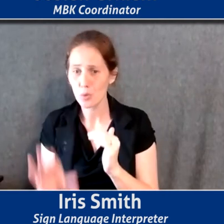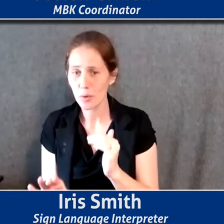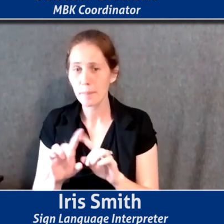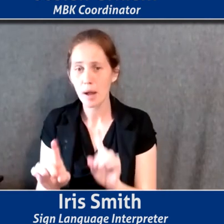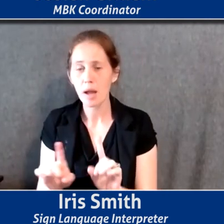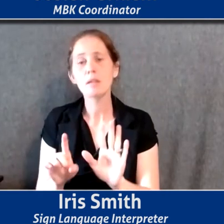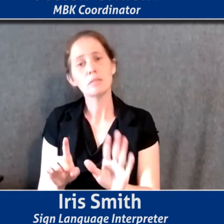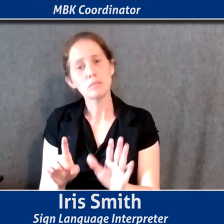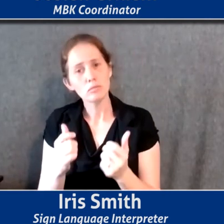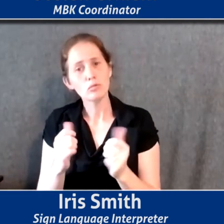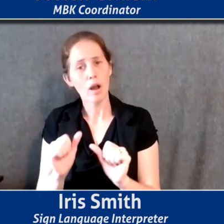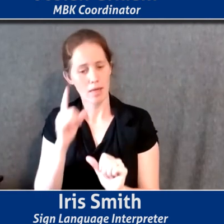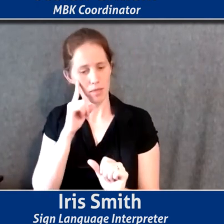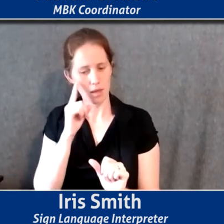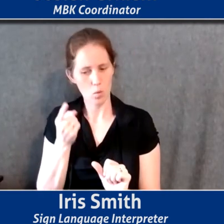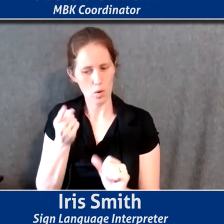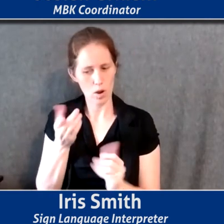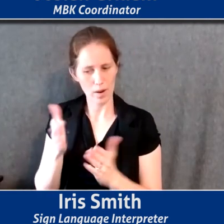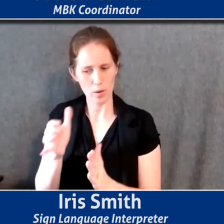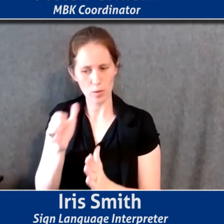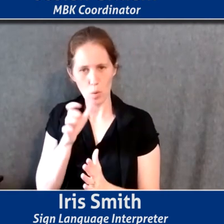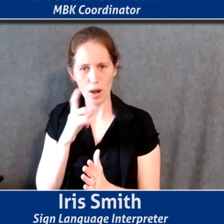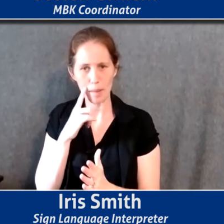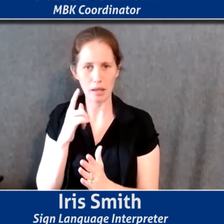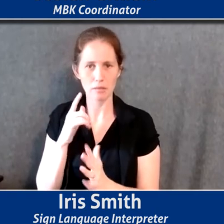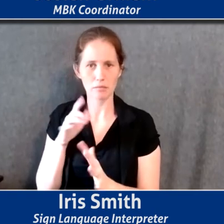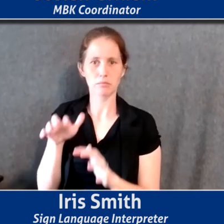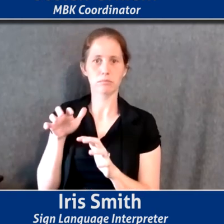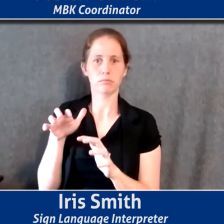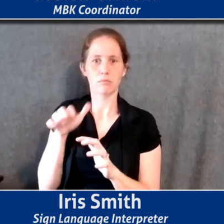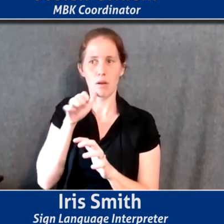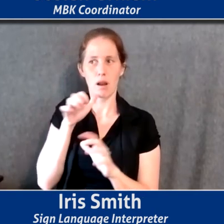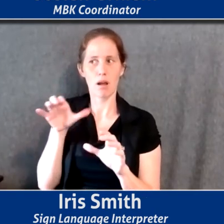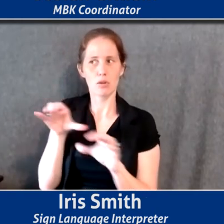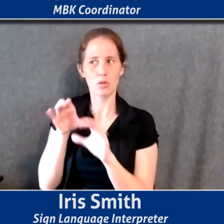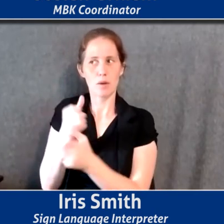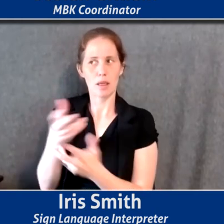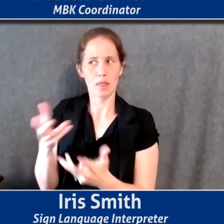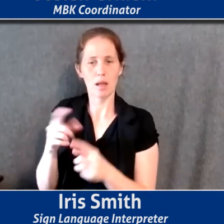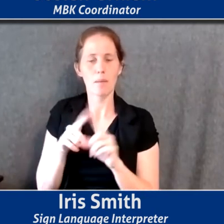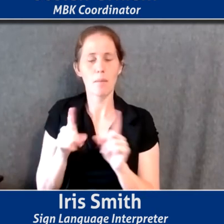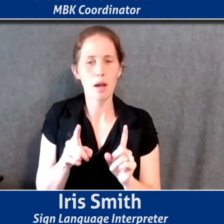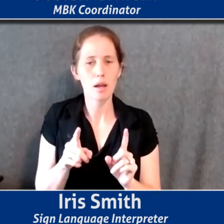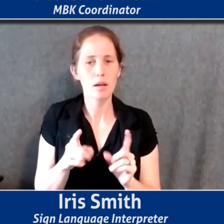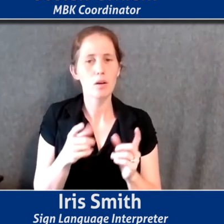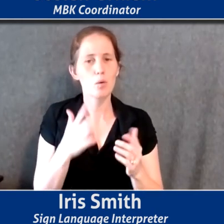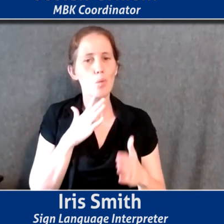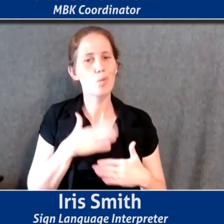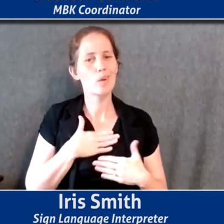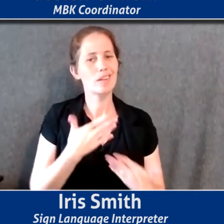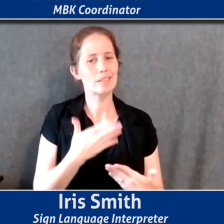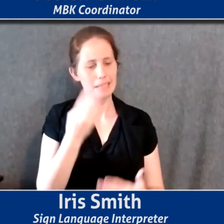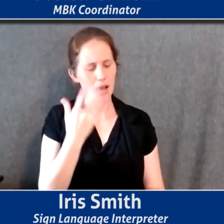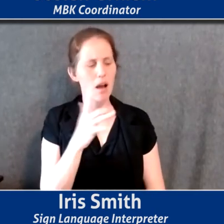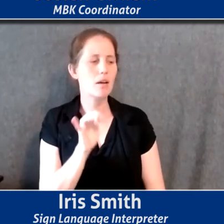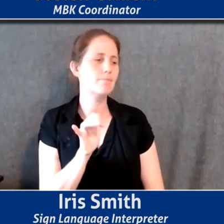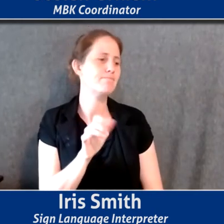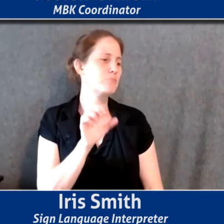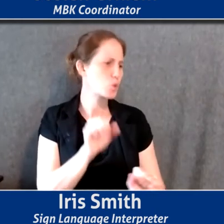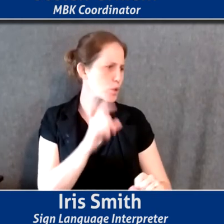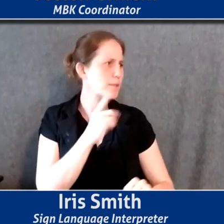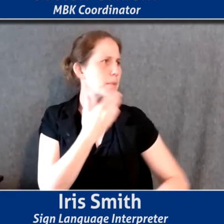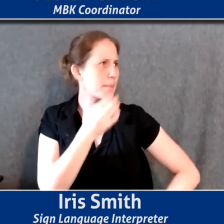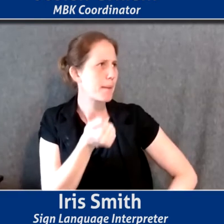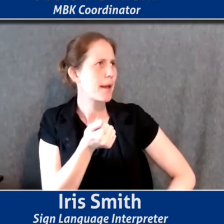I think that on the one hand, we don't want to be paralyzed and not do any work, but we also need to be willing to say, we could have done that better.